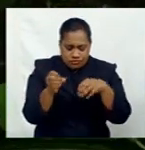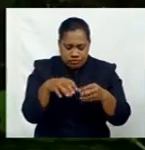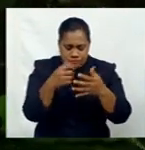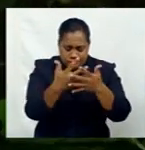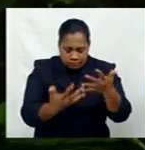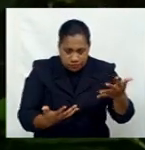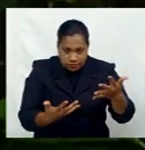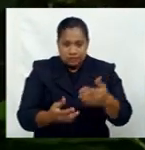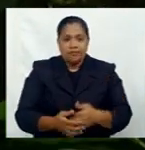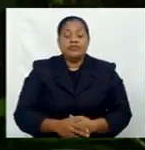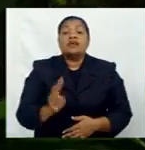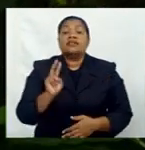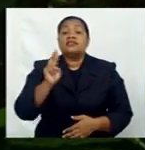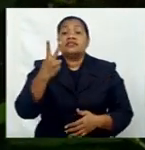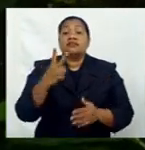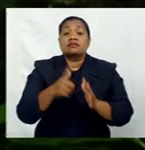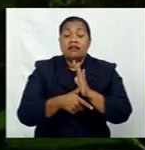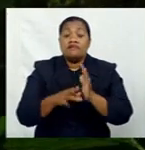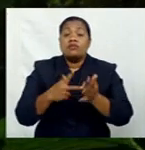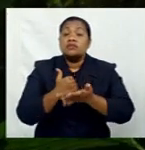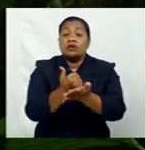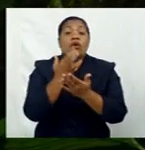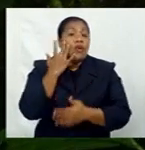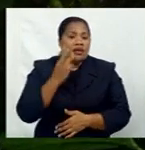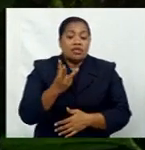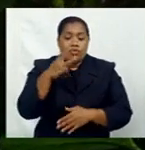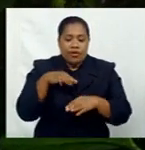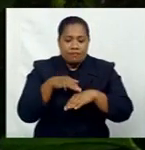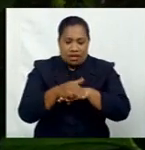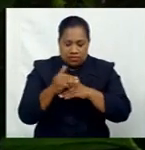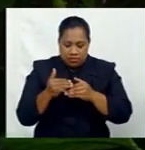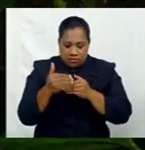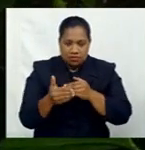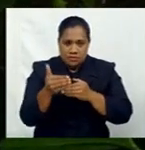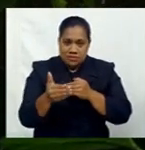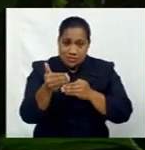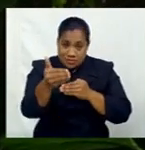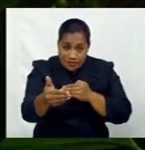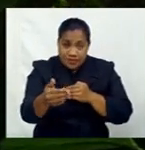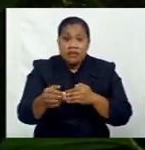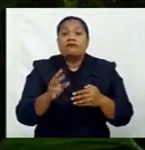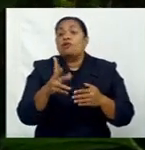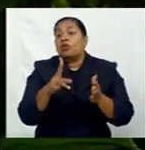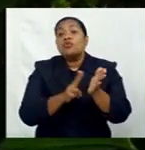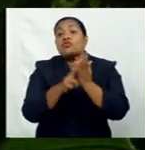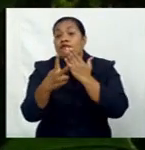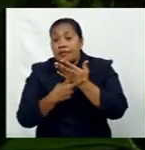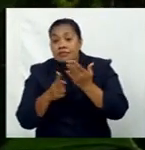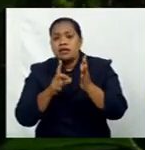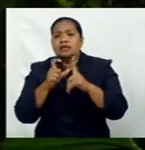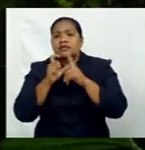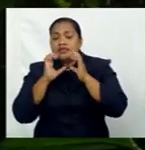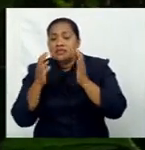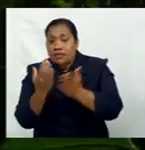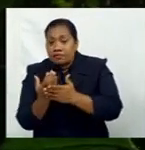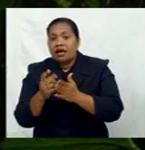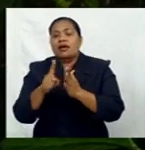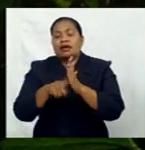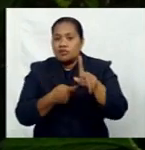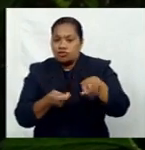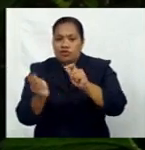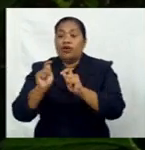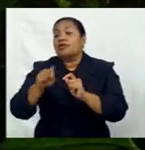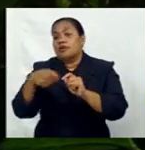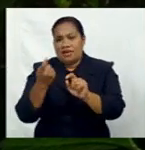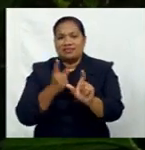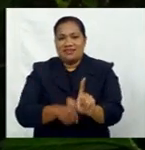and the second round of assistance will be for three months, and it will cater for the month of November, December, as well as January of